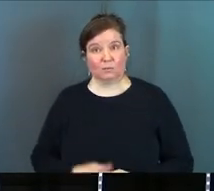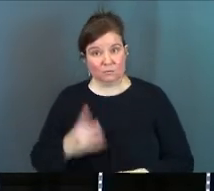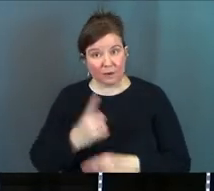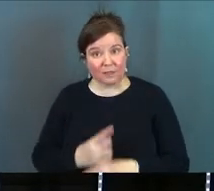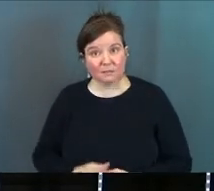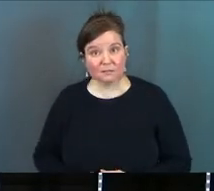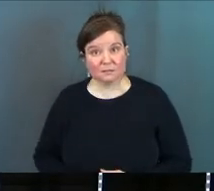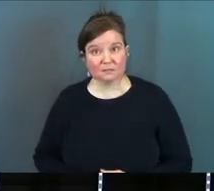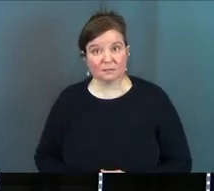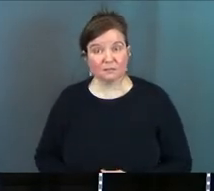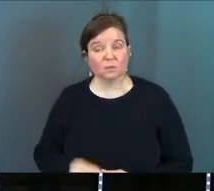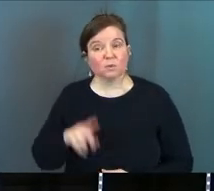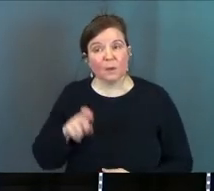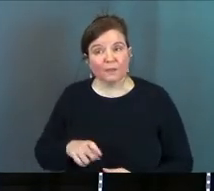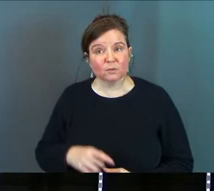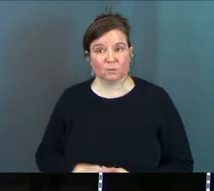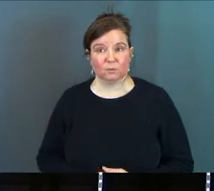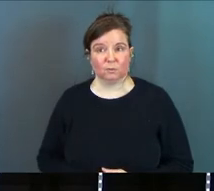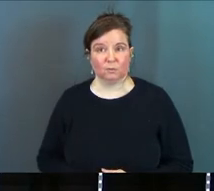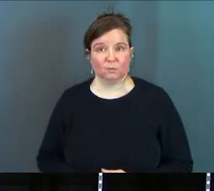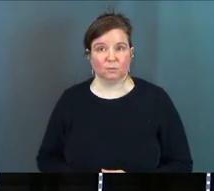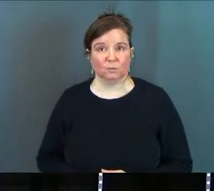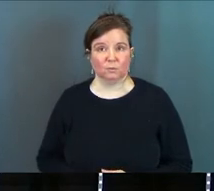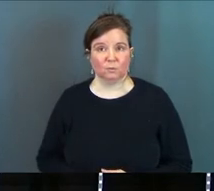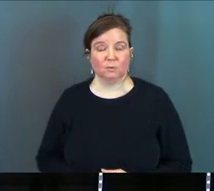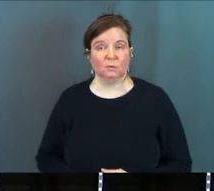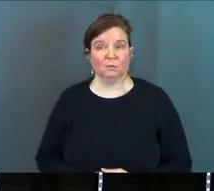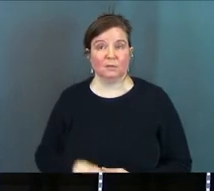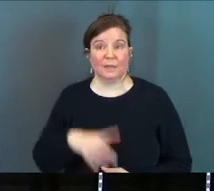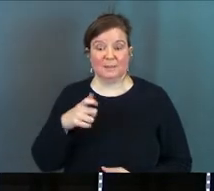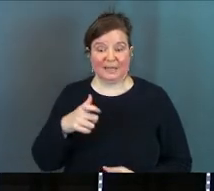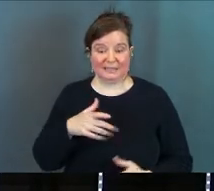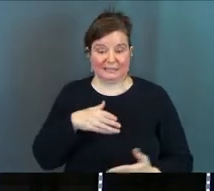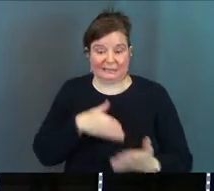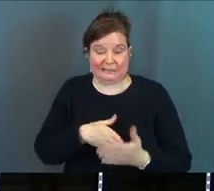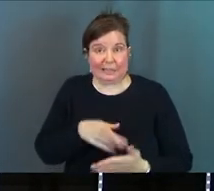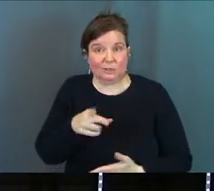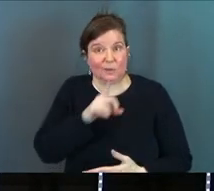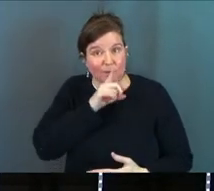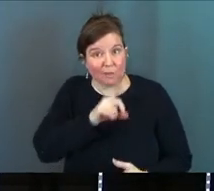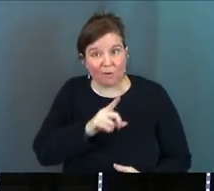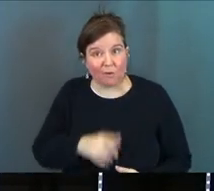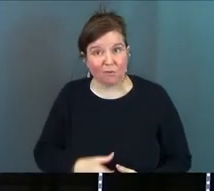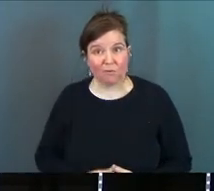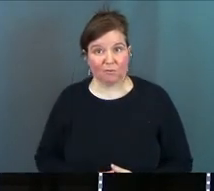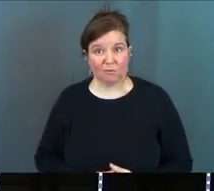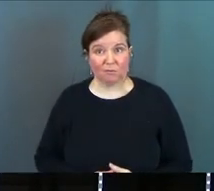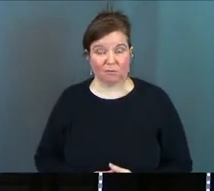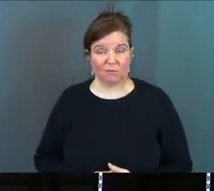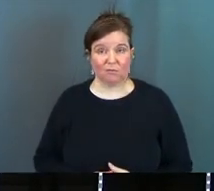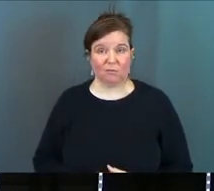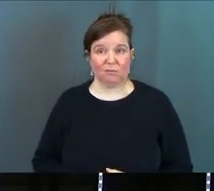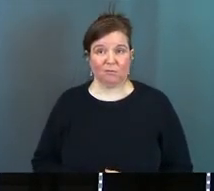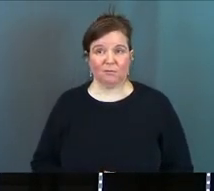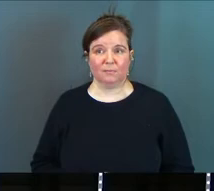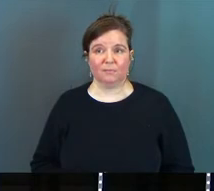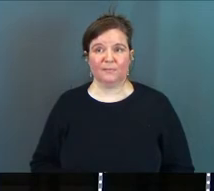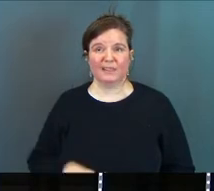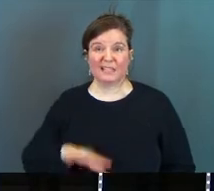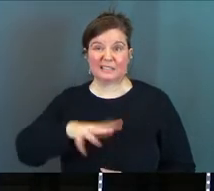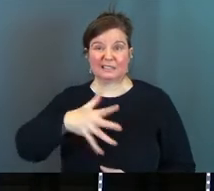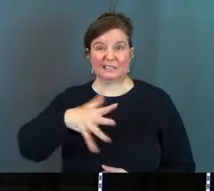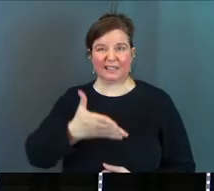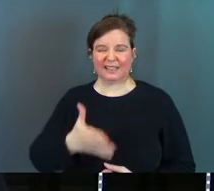right you have to the odds are against you they really are this